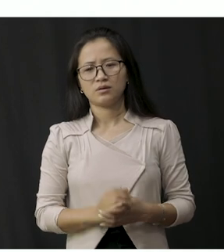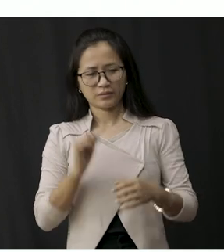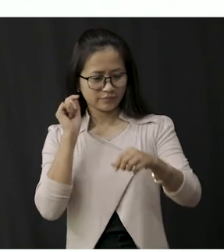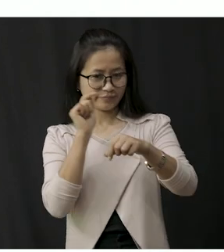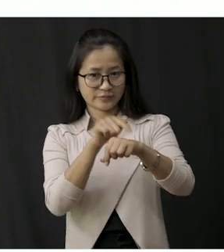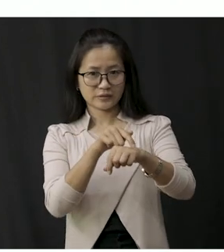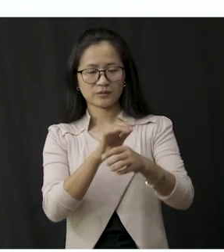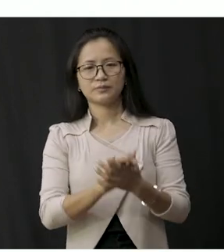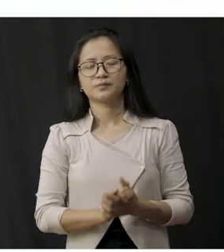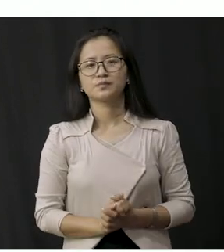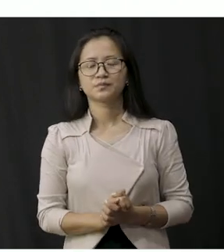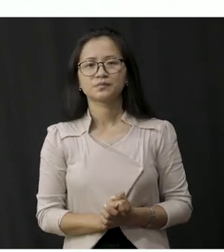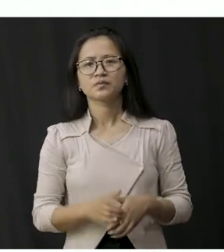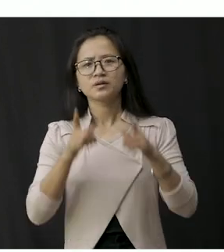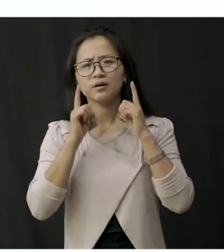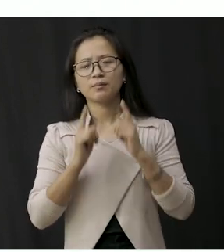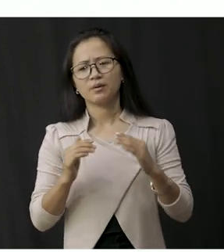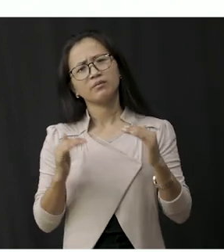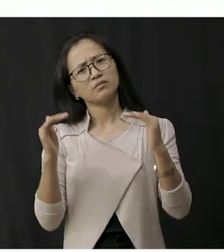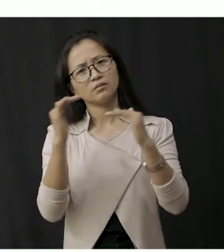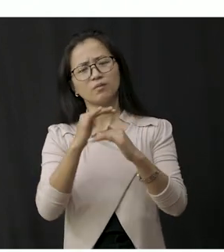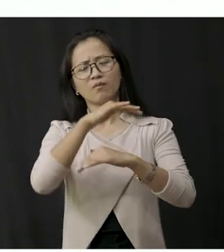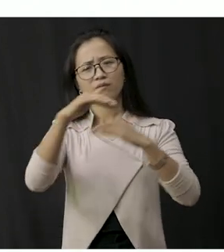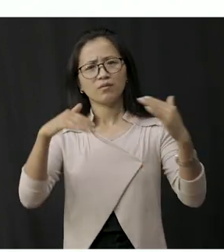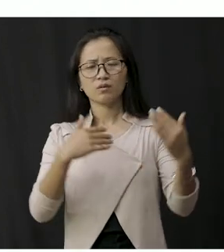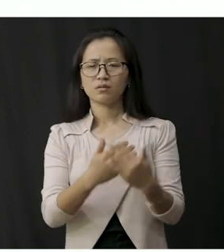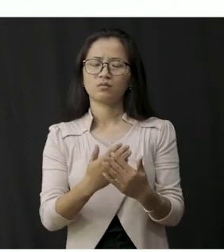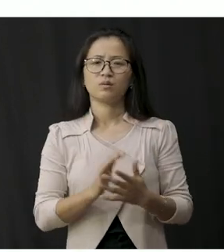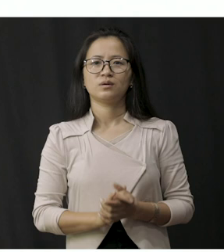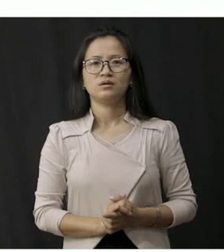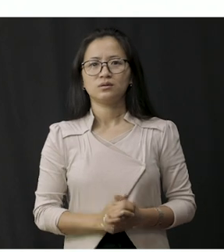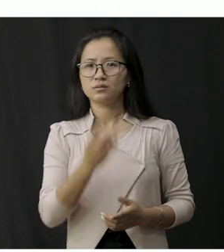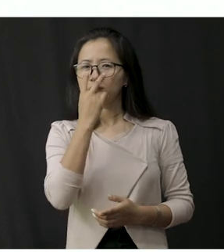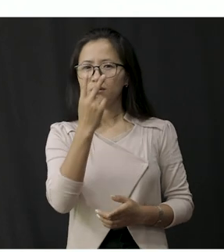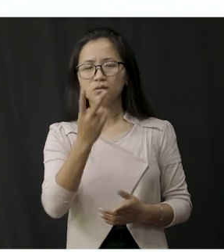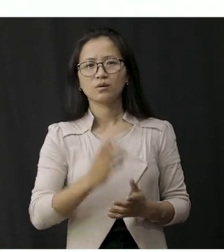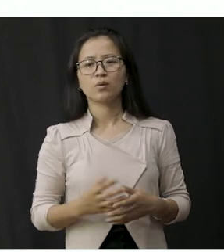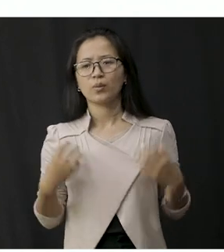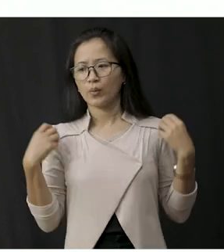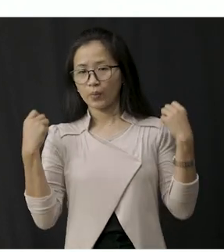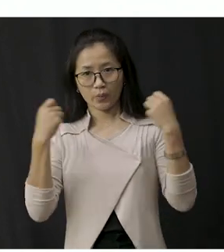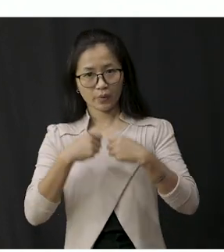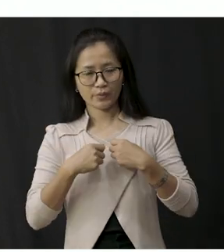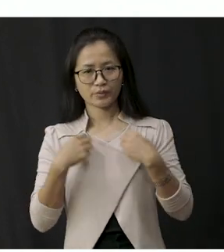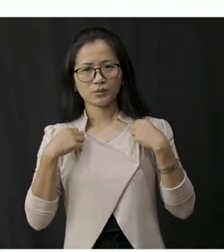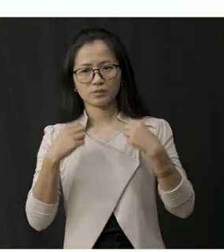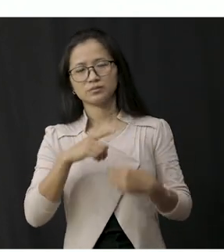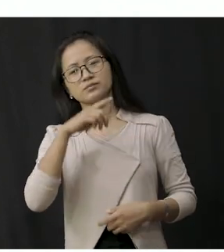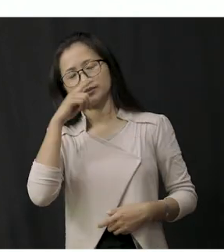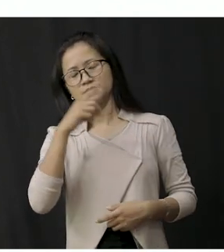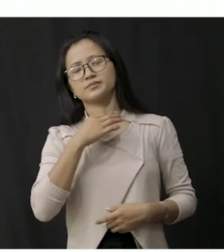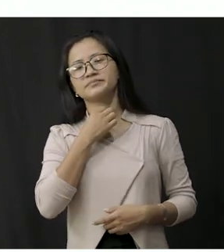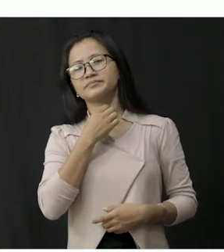insect bite but above all we look by wearing clothes we look smart